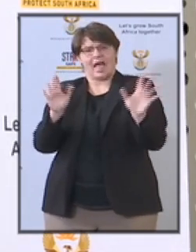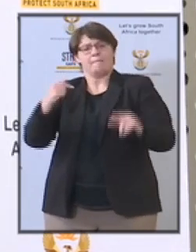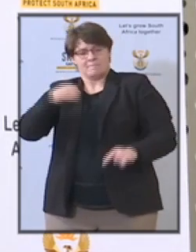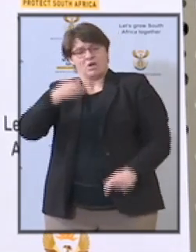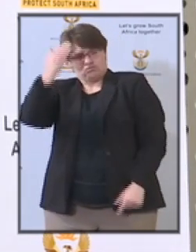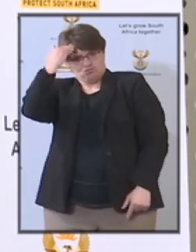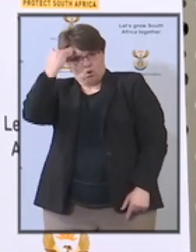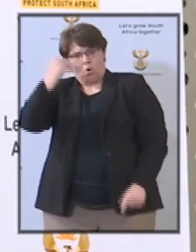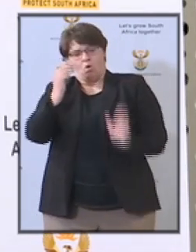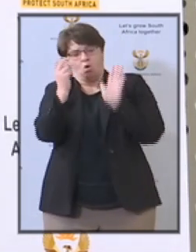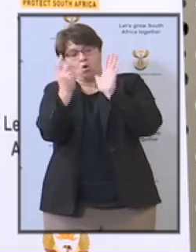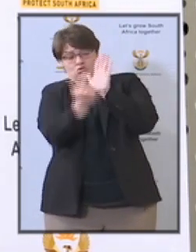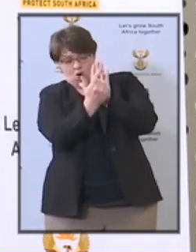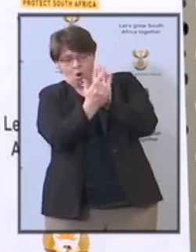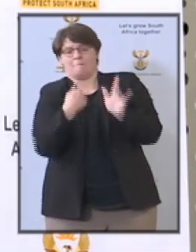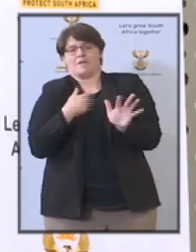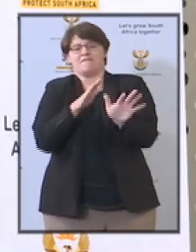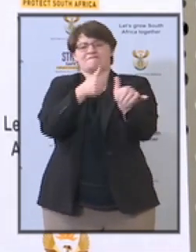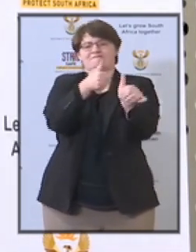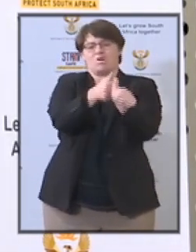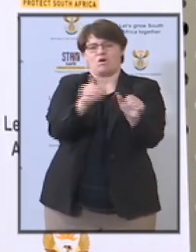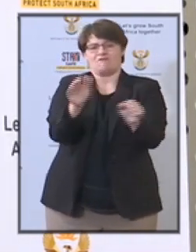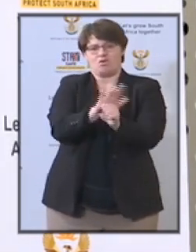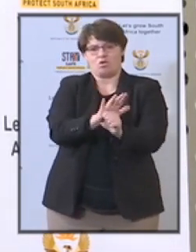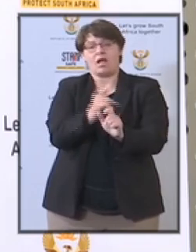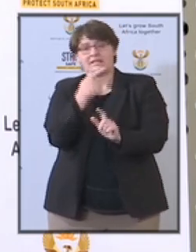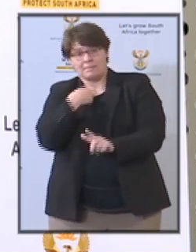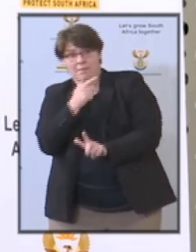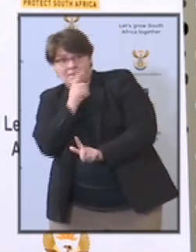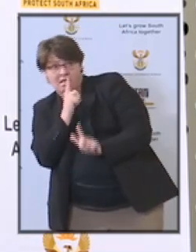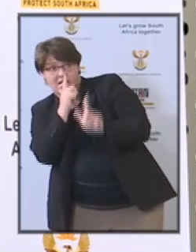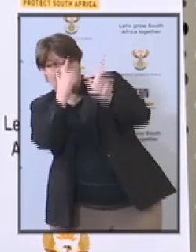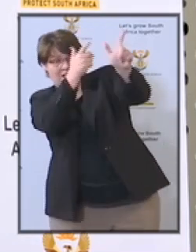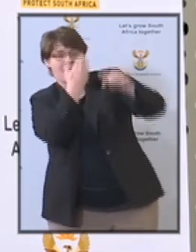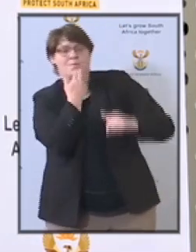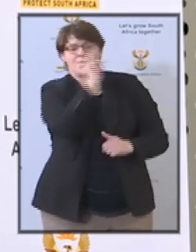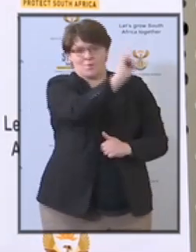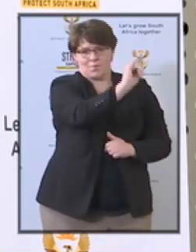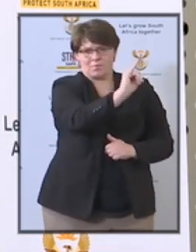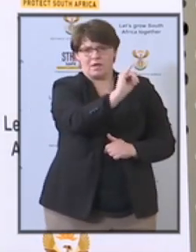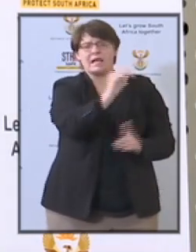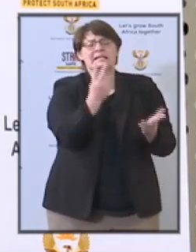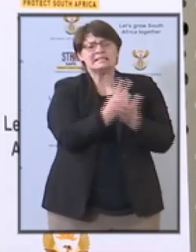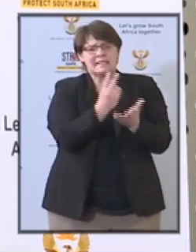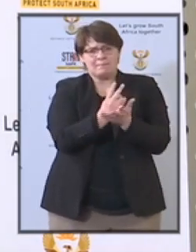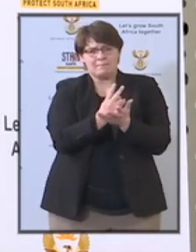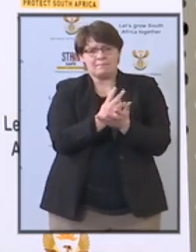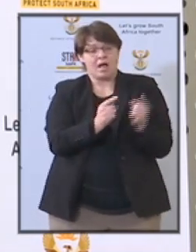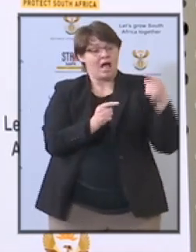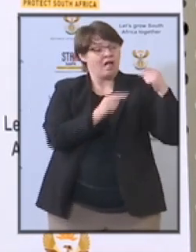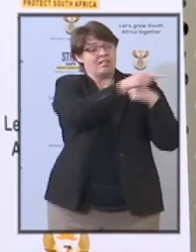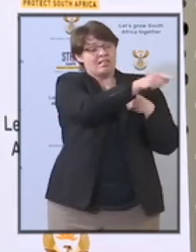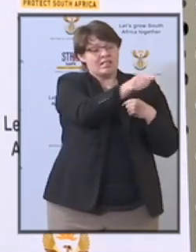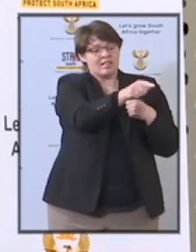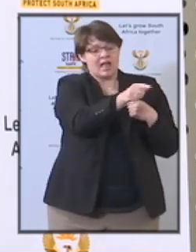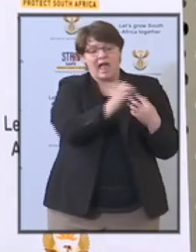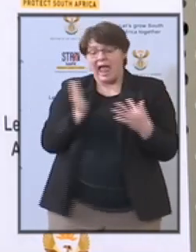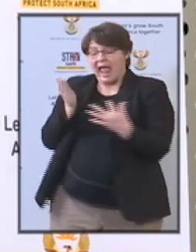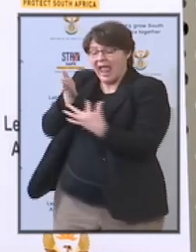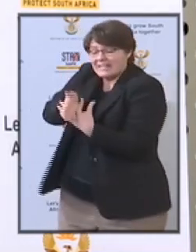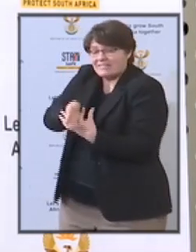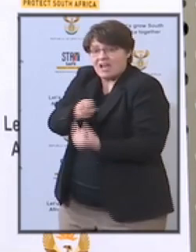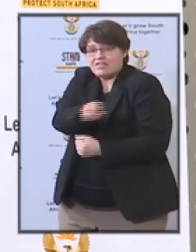and also with it acting independently without any interference from anyone